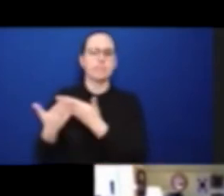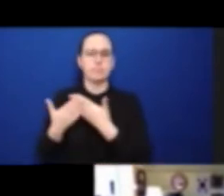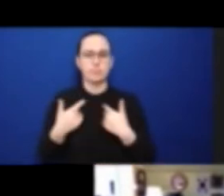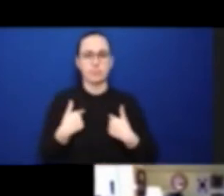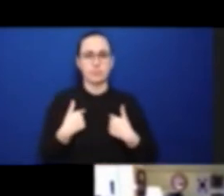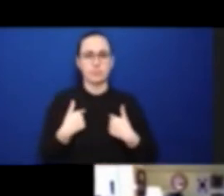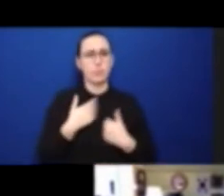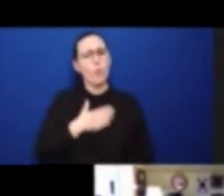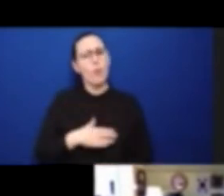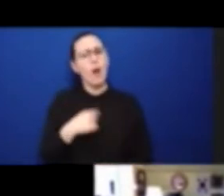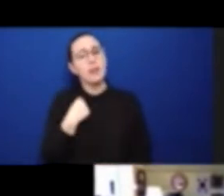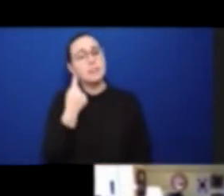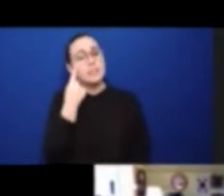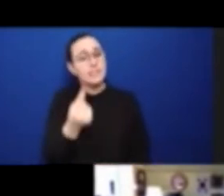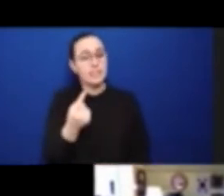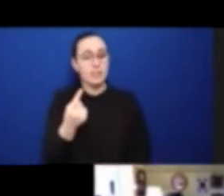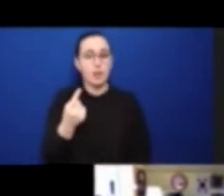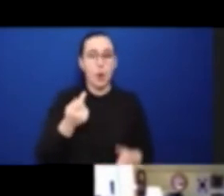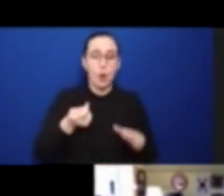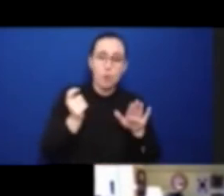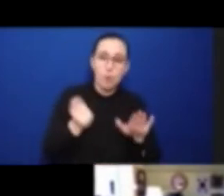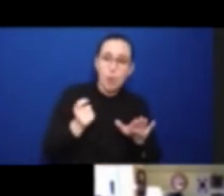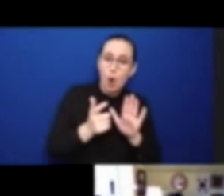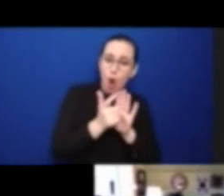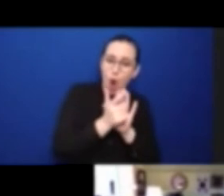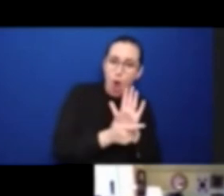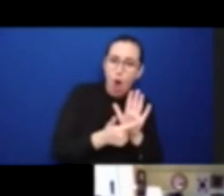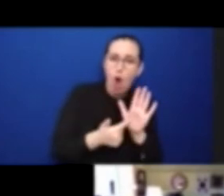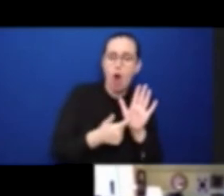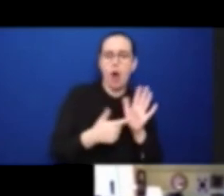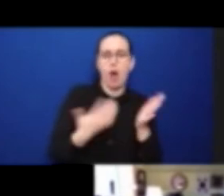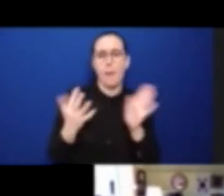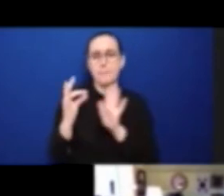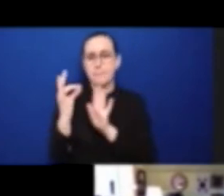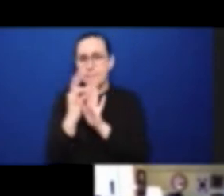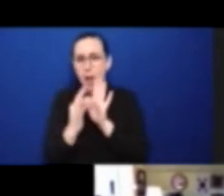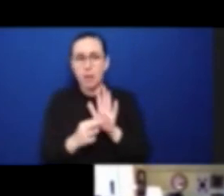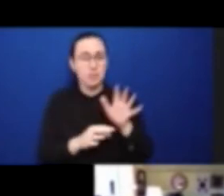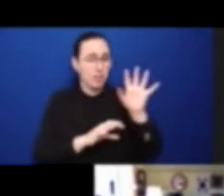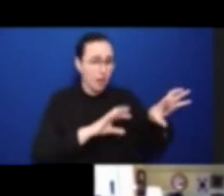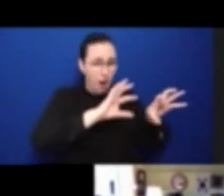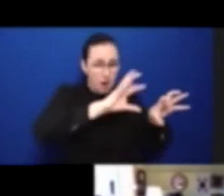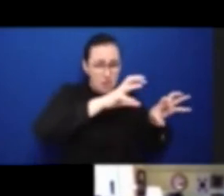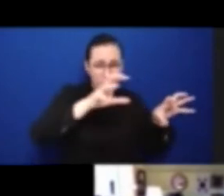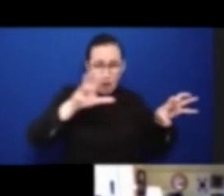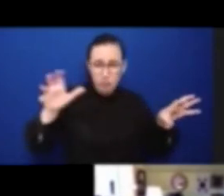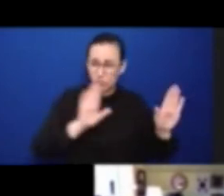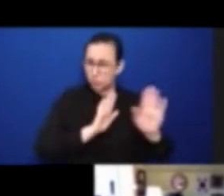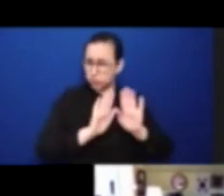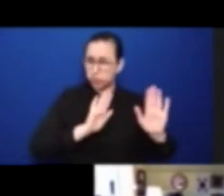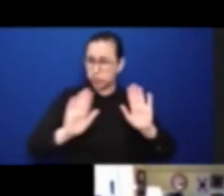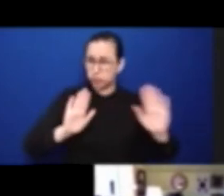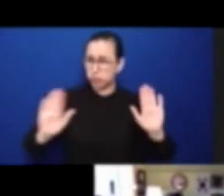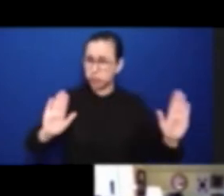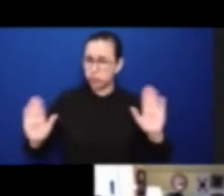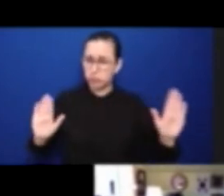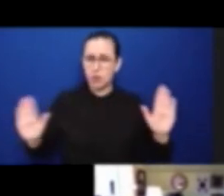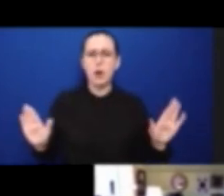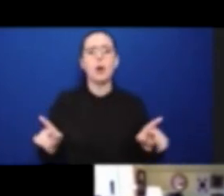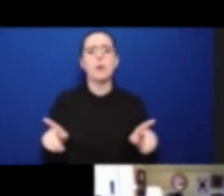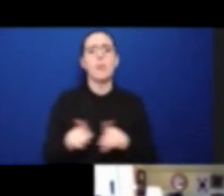we have the UN disability strategy, we have the World Bank and many other donors and organizations adopting